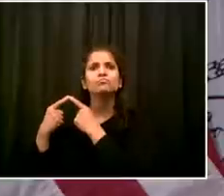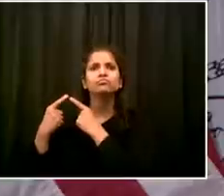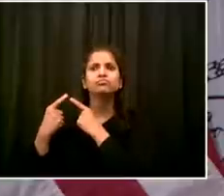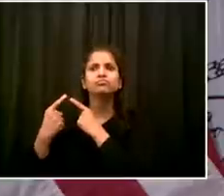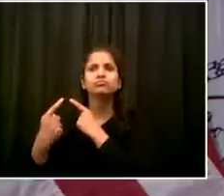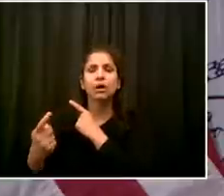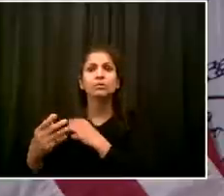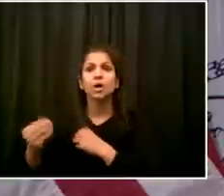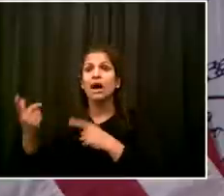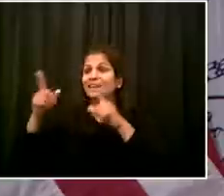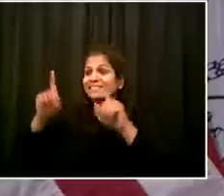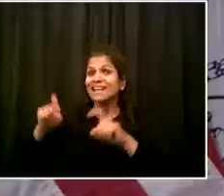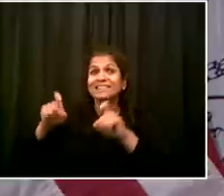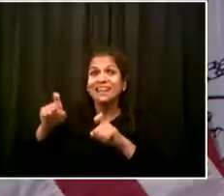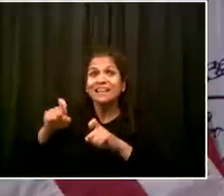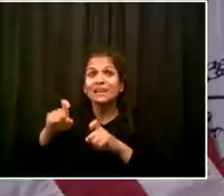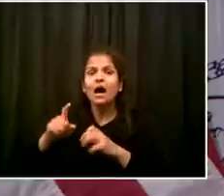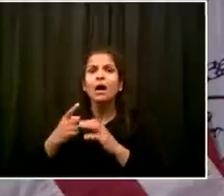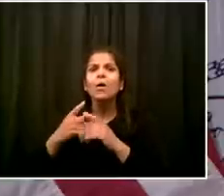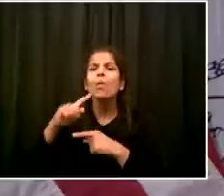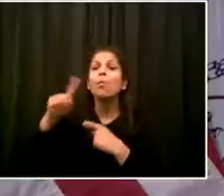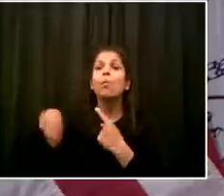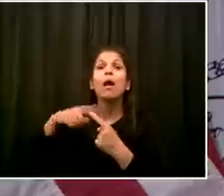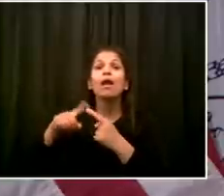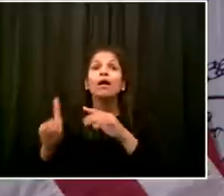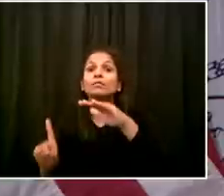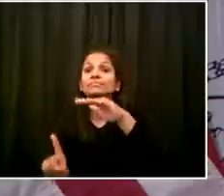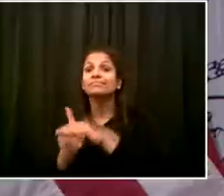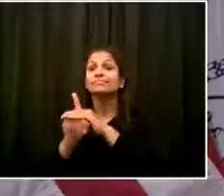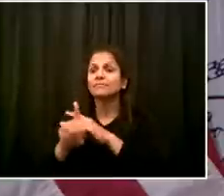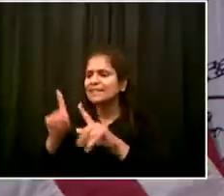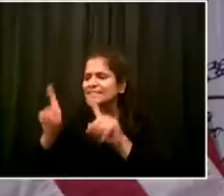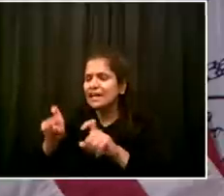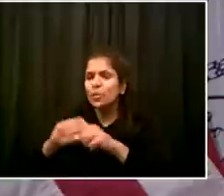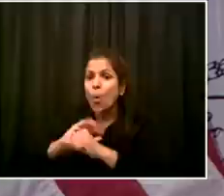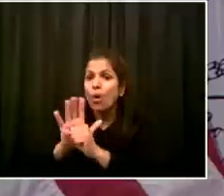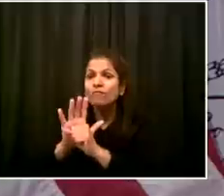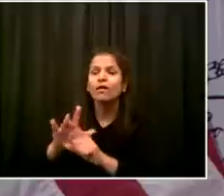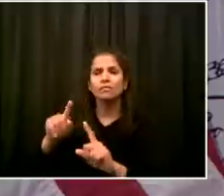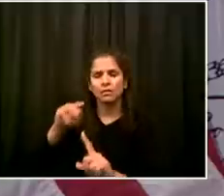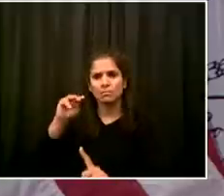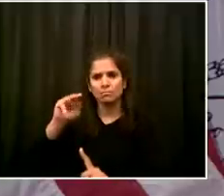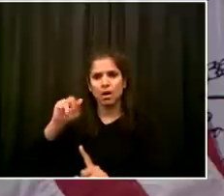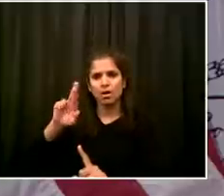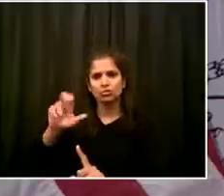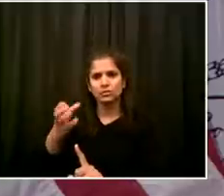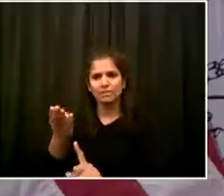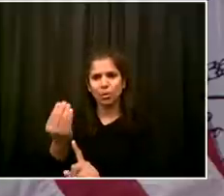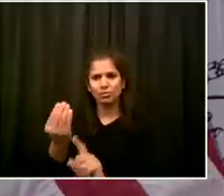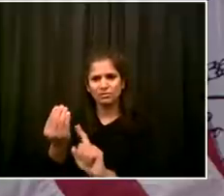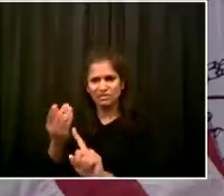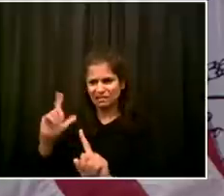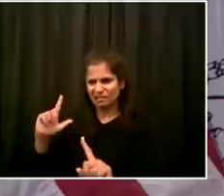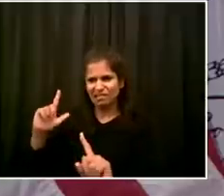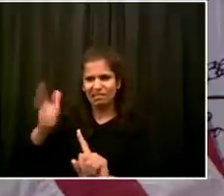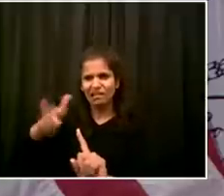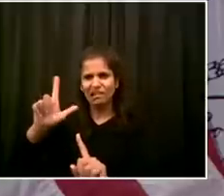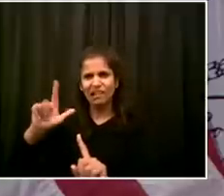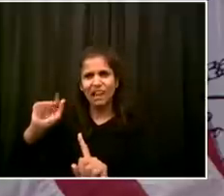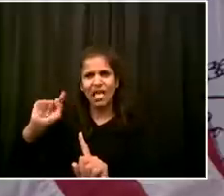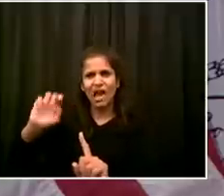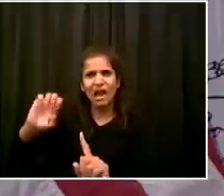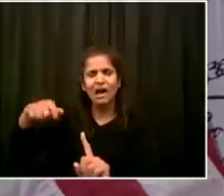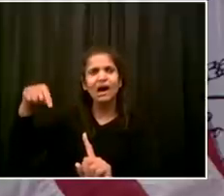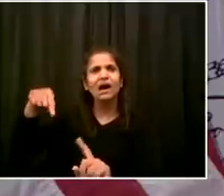deeply it had spread because we didn't have the testing. And, you know, immediately after that